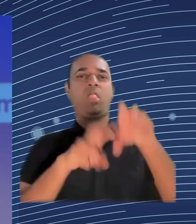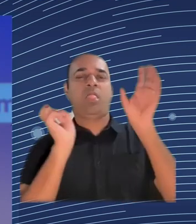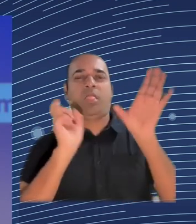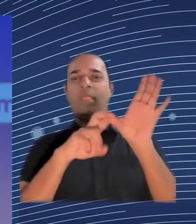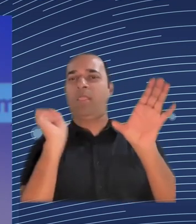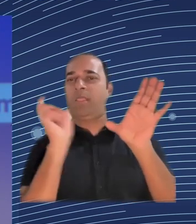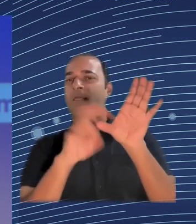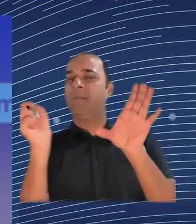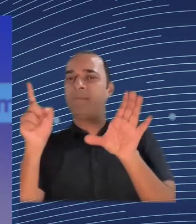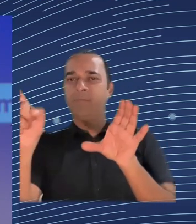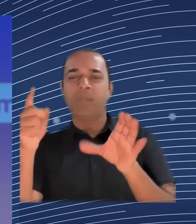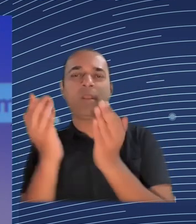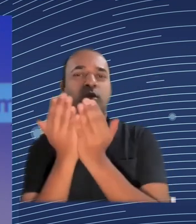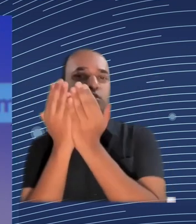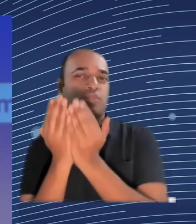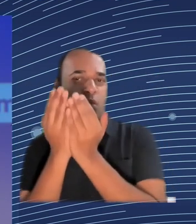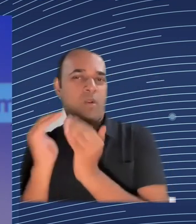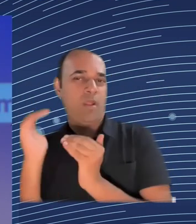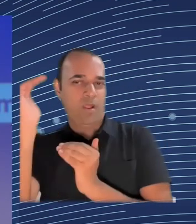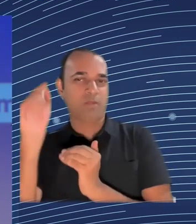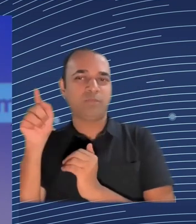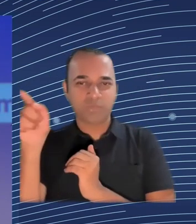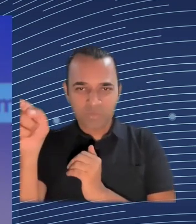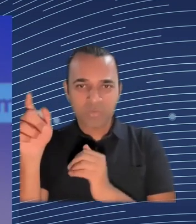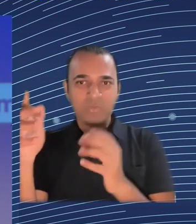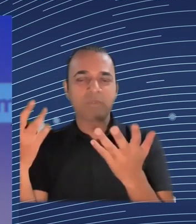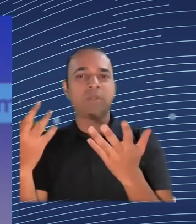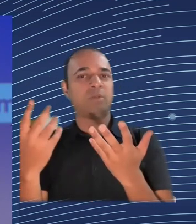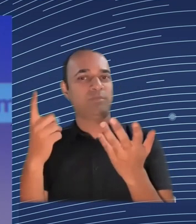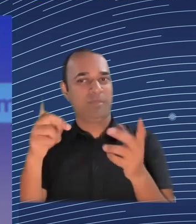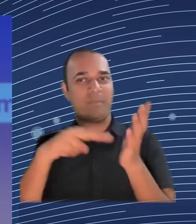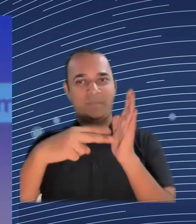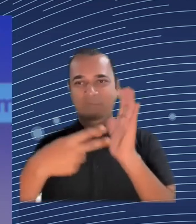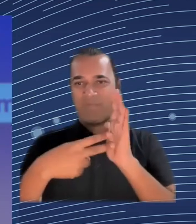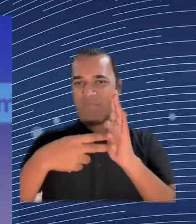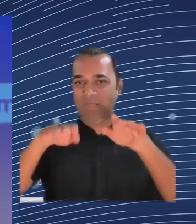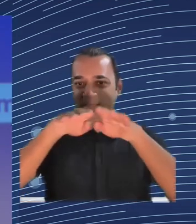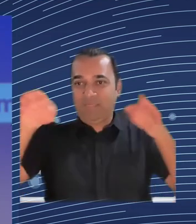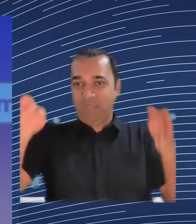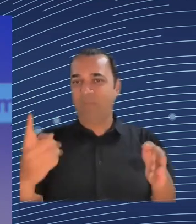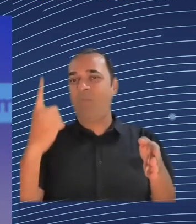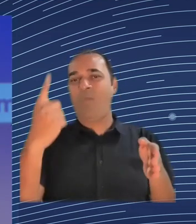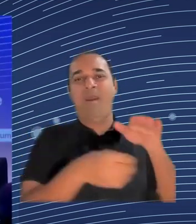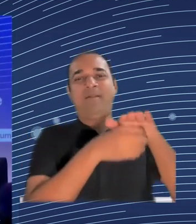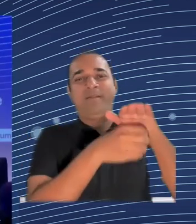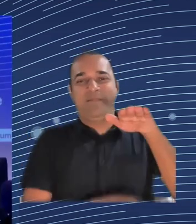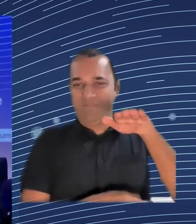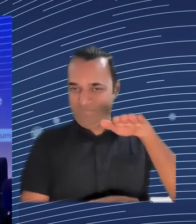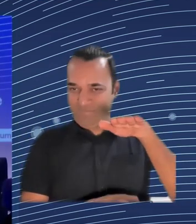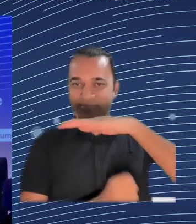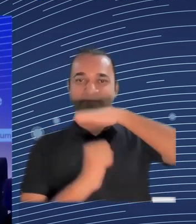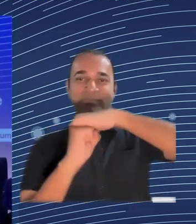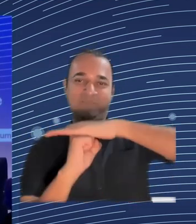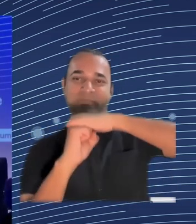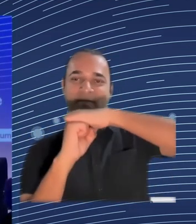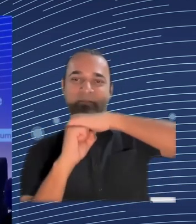existing funding than if we just try to increase budgets or actually cut budgets or cut priorities. Thank you, and thanks a lot for